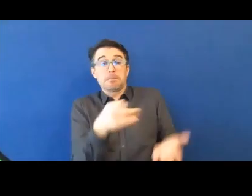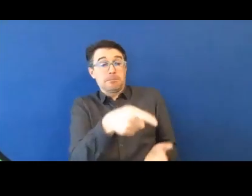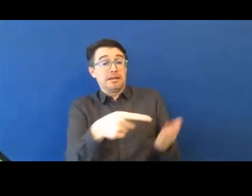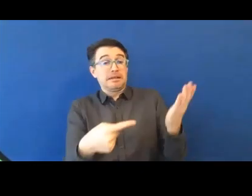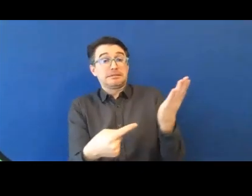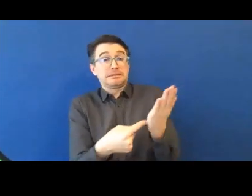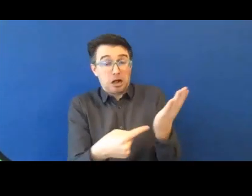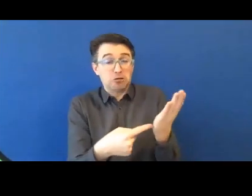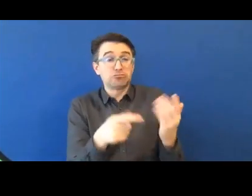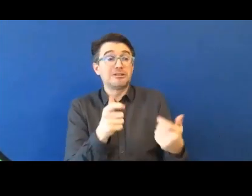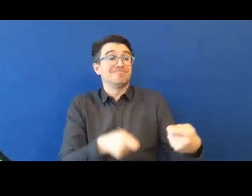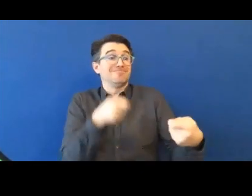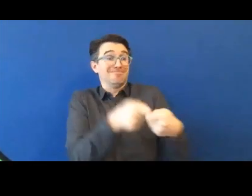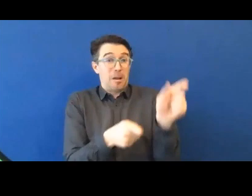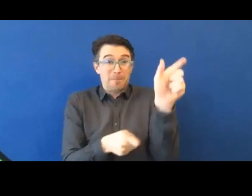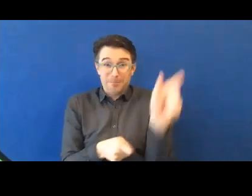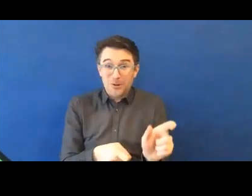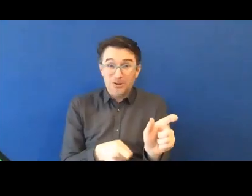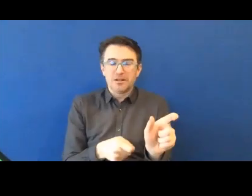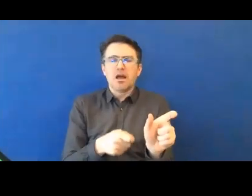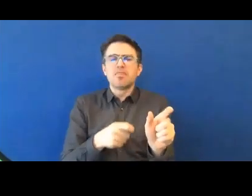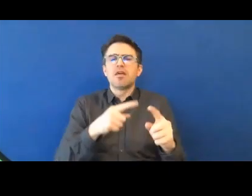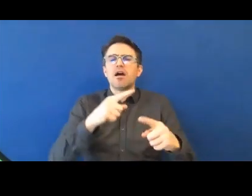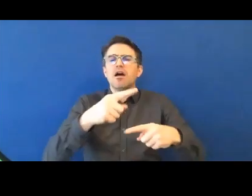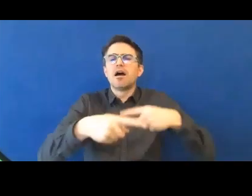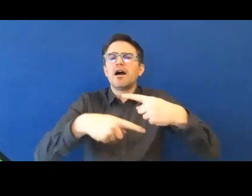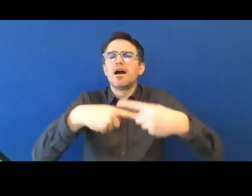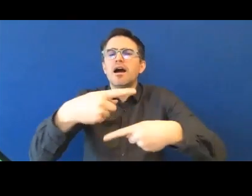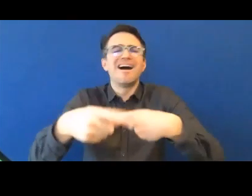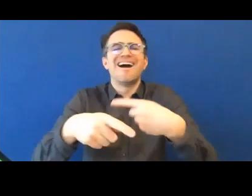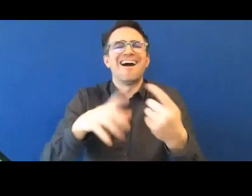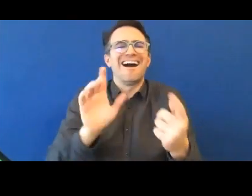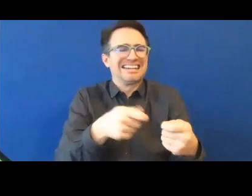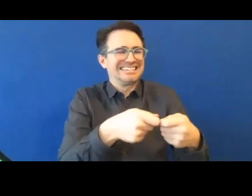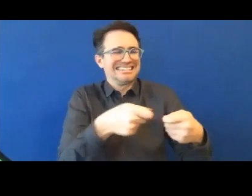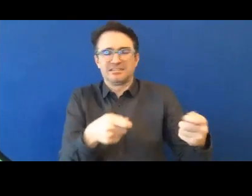working with somebody who has training and a specialism in this field.